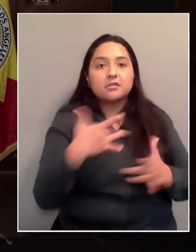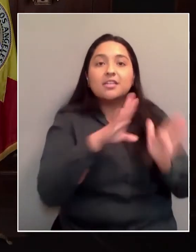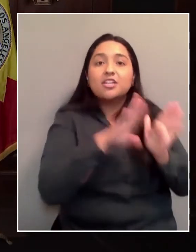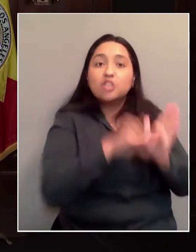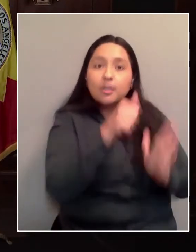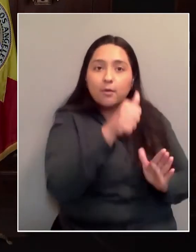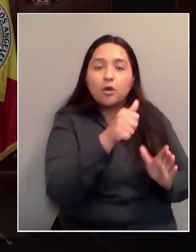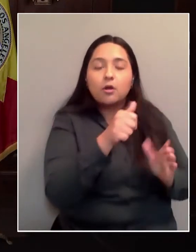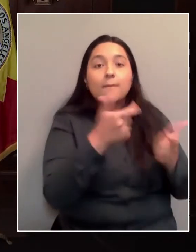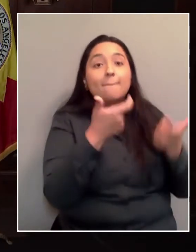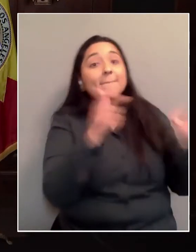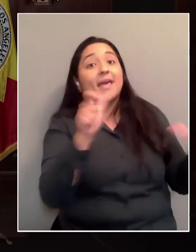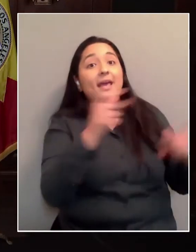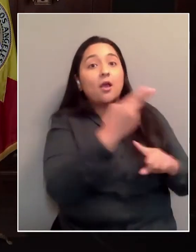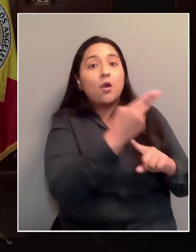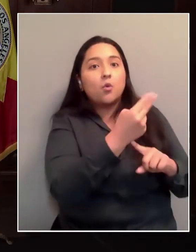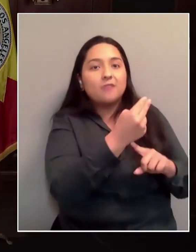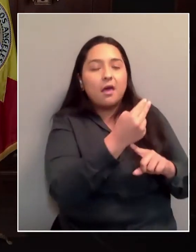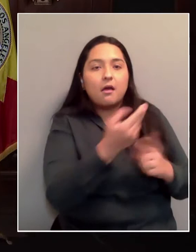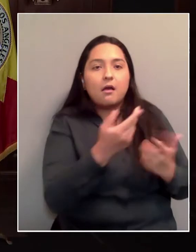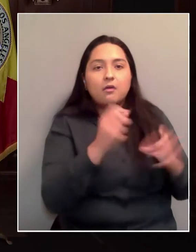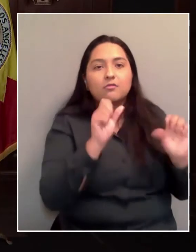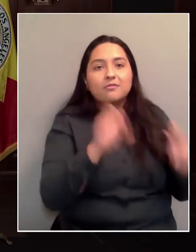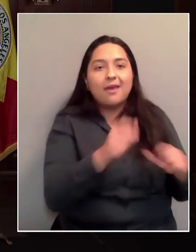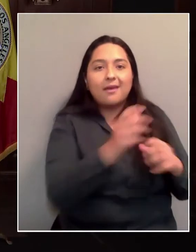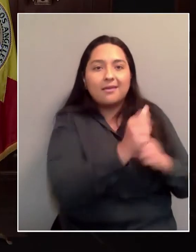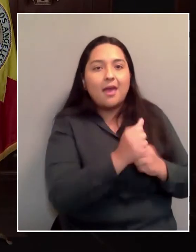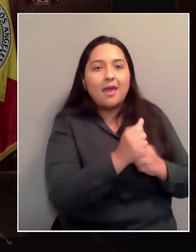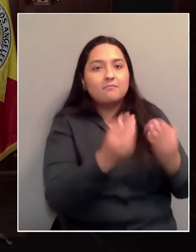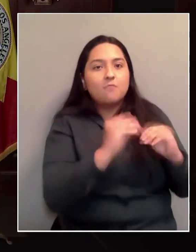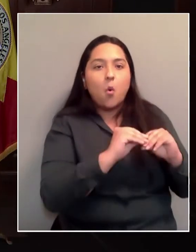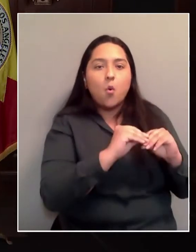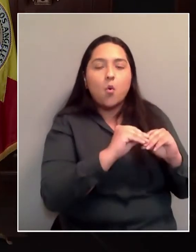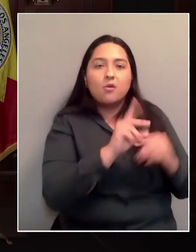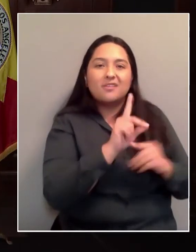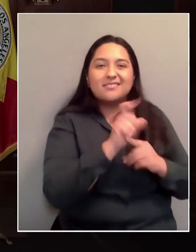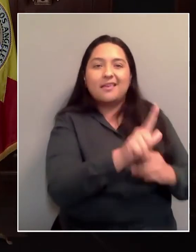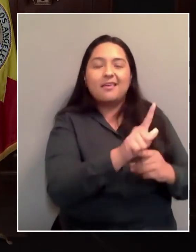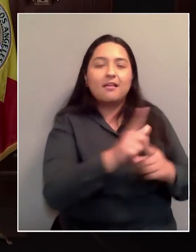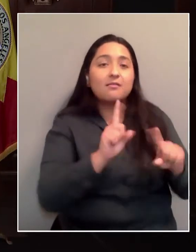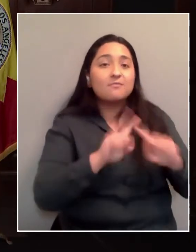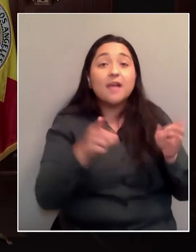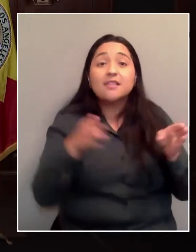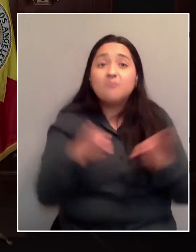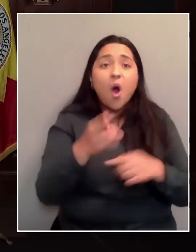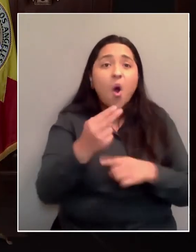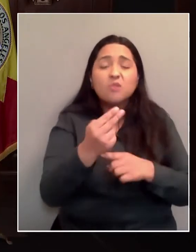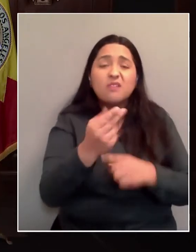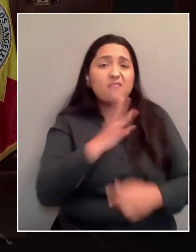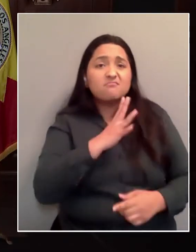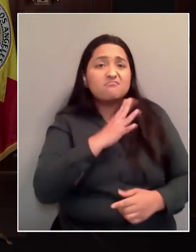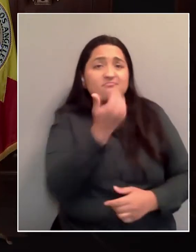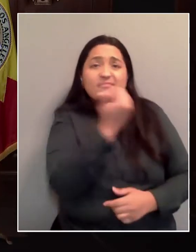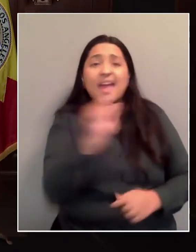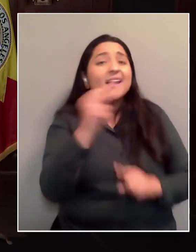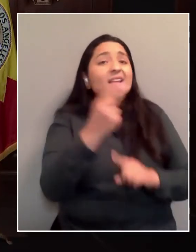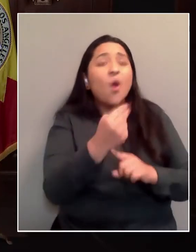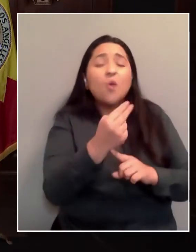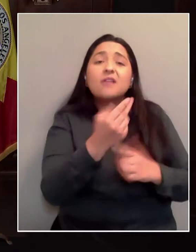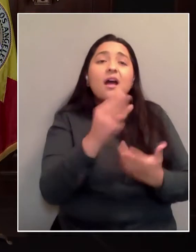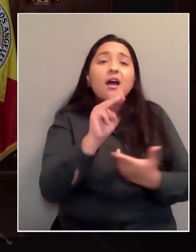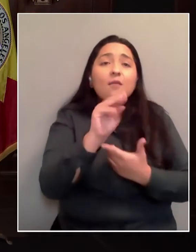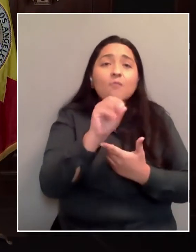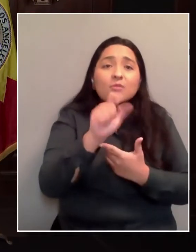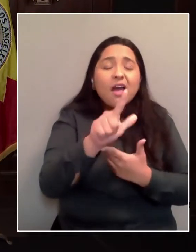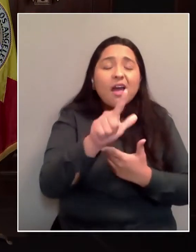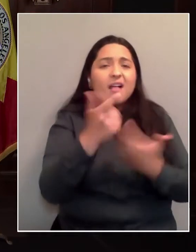hotel because you can get some economy of scale. But I wouldn't turn down the smallest of hotels. I think anybody who's willing to do this that's a hotel or motel, we should look